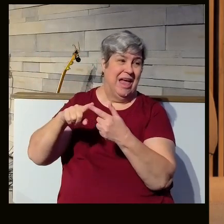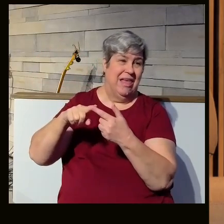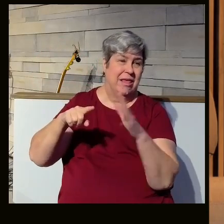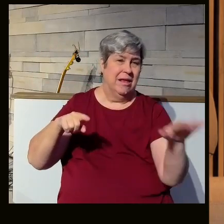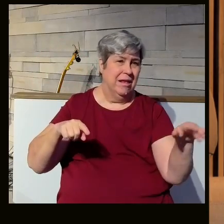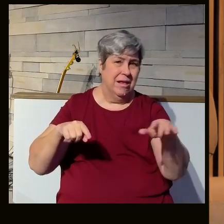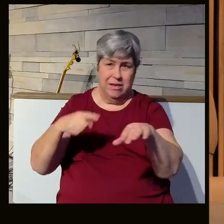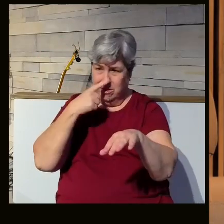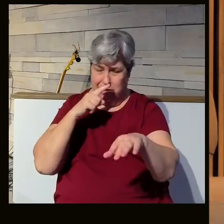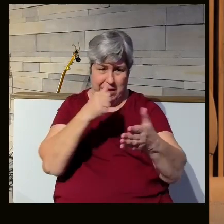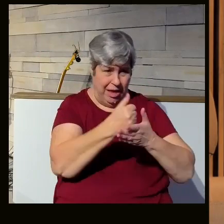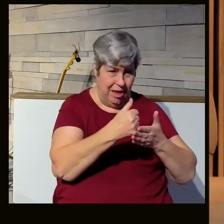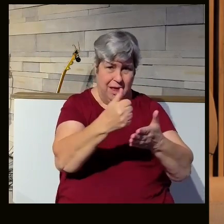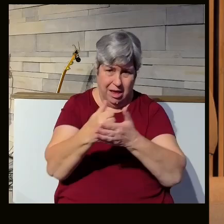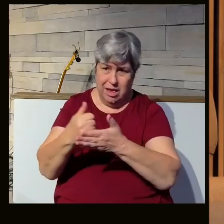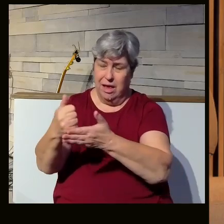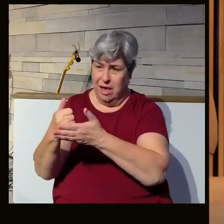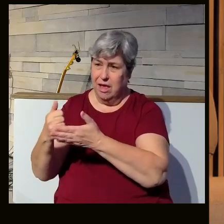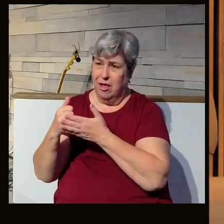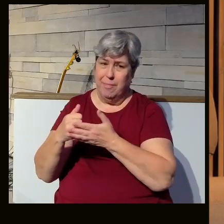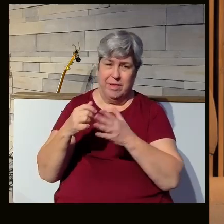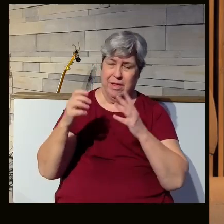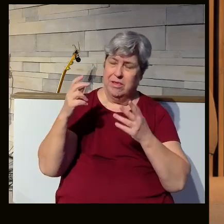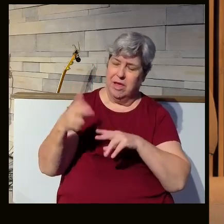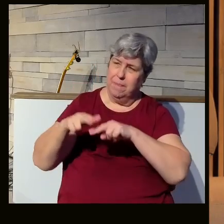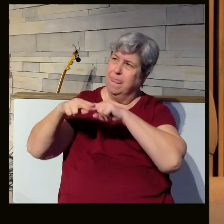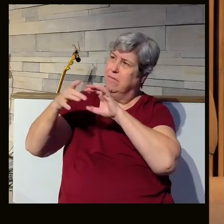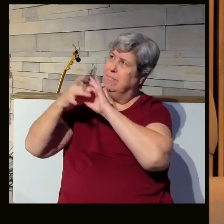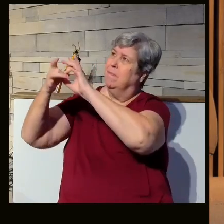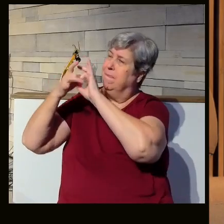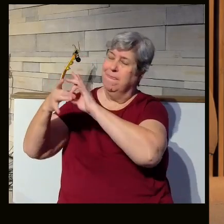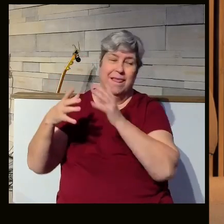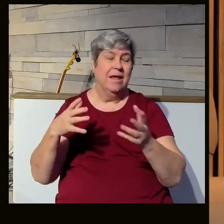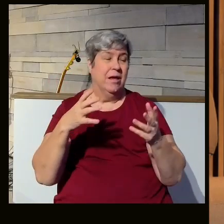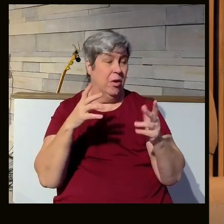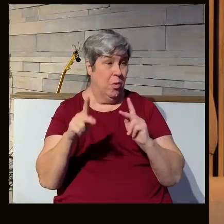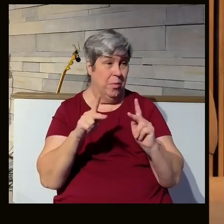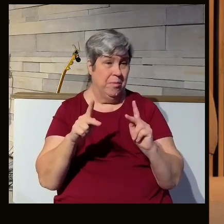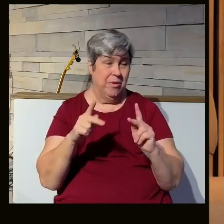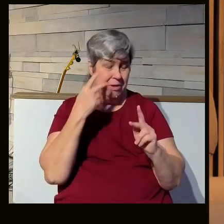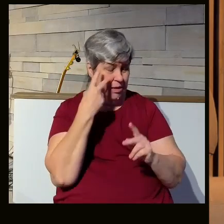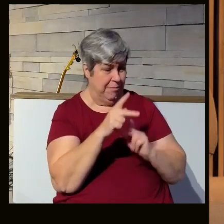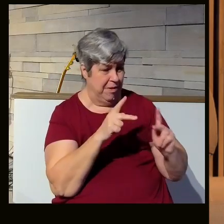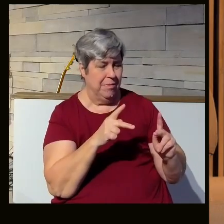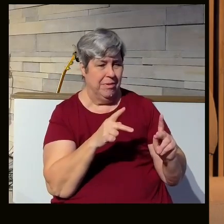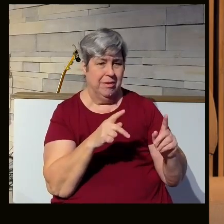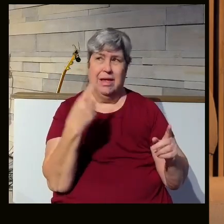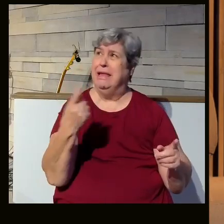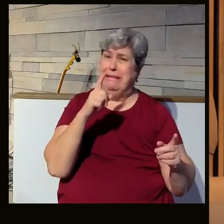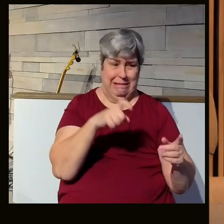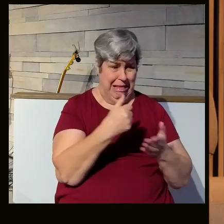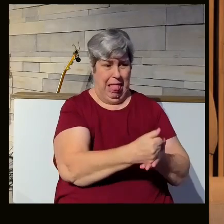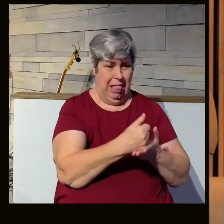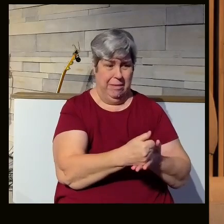help from fellow brothers and sisters in relationship with him to also help you out. So folks, when we find people who are chronically in need